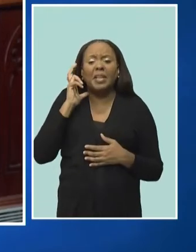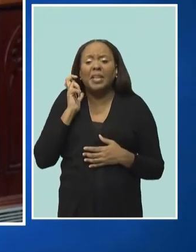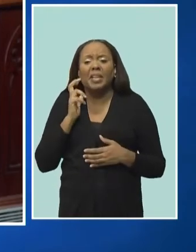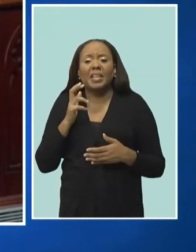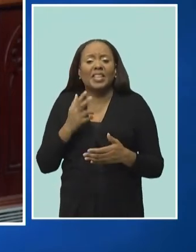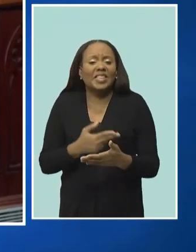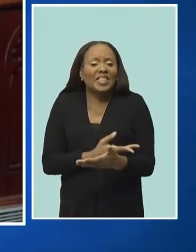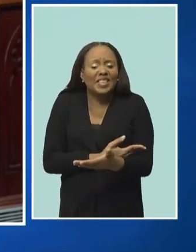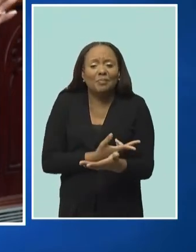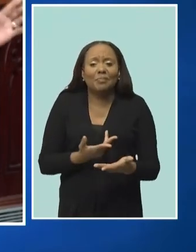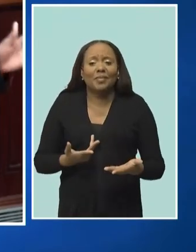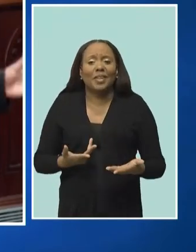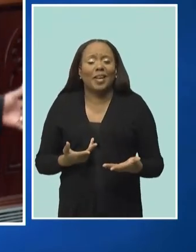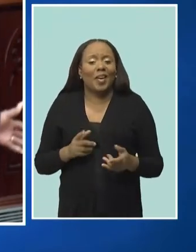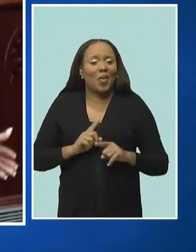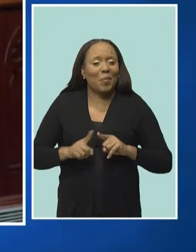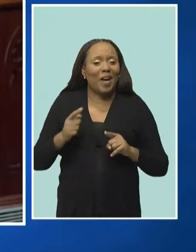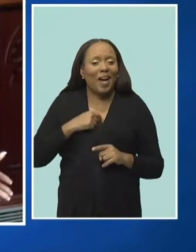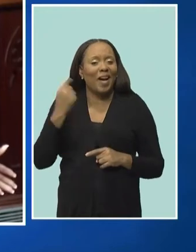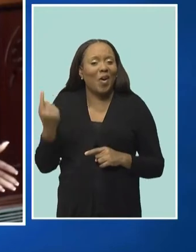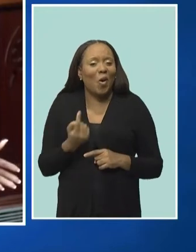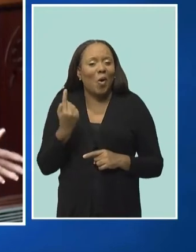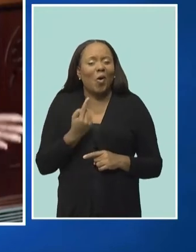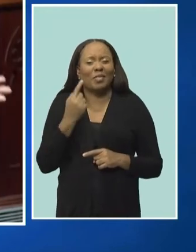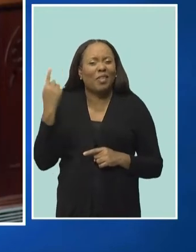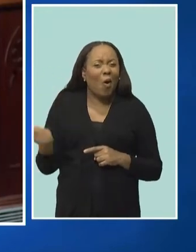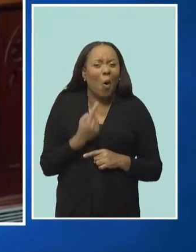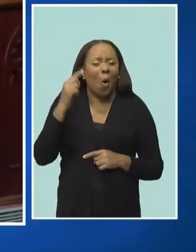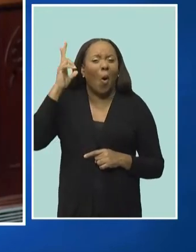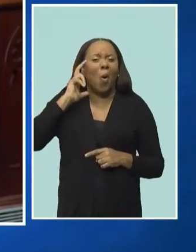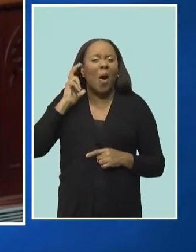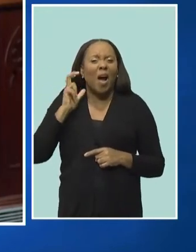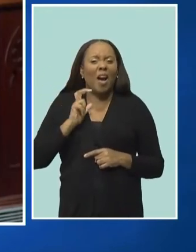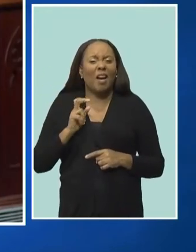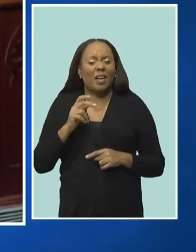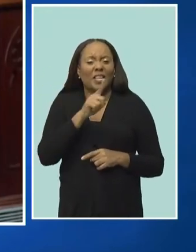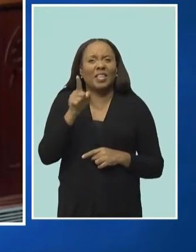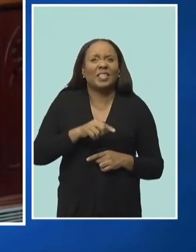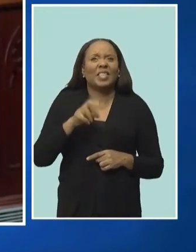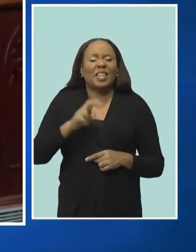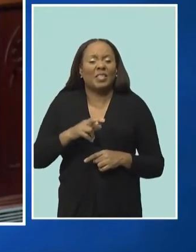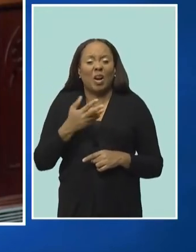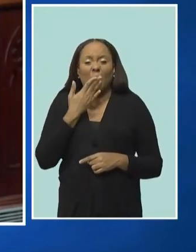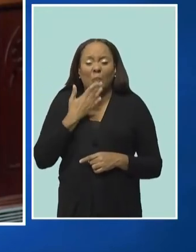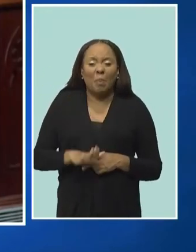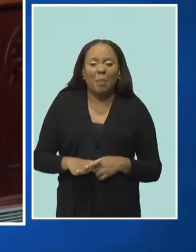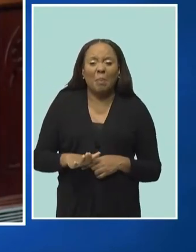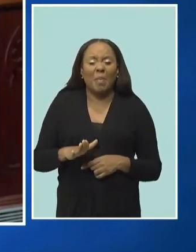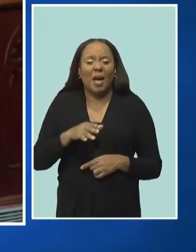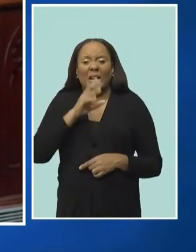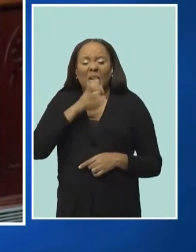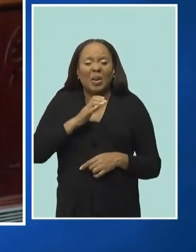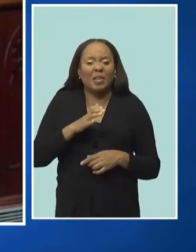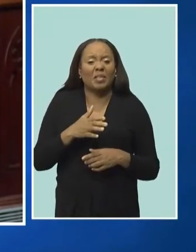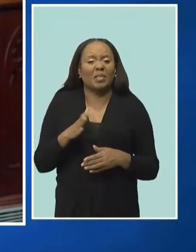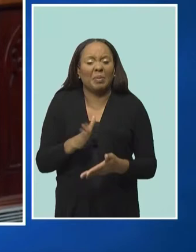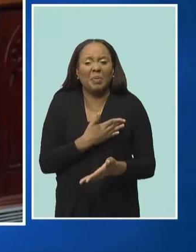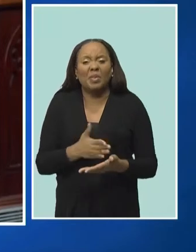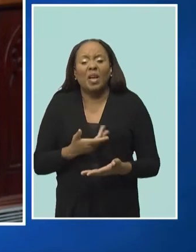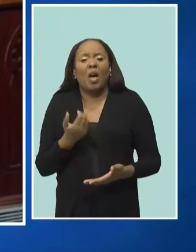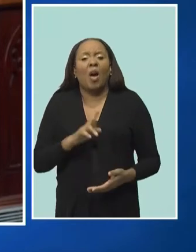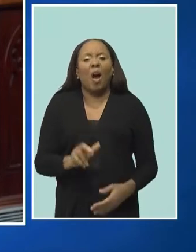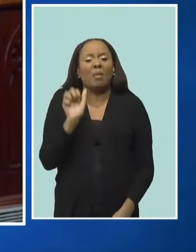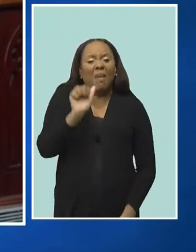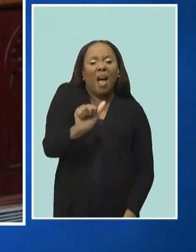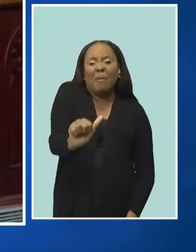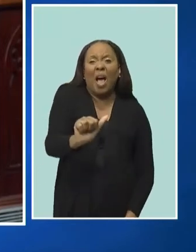It comes over through my head so you can hear it. All to the vault road, the dirty lyrics and the music. For what? I